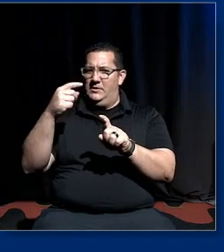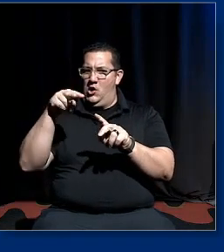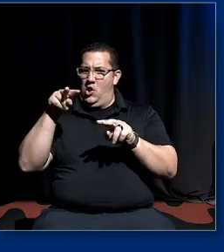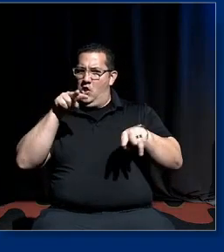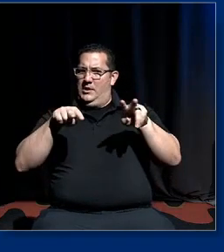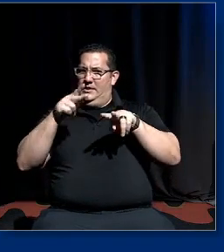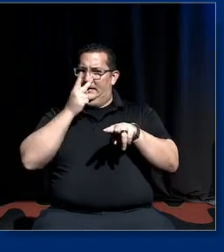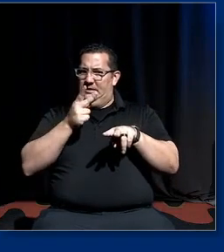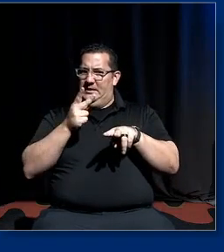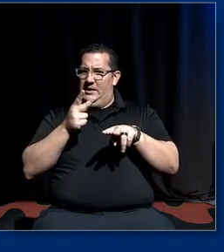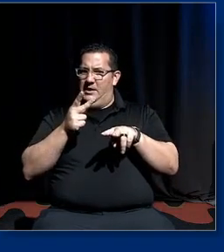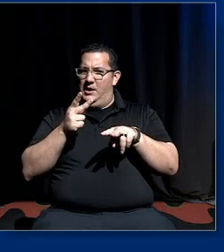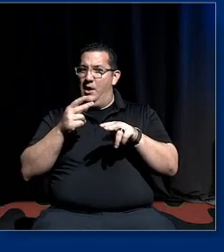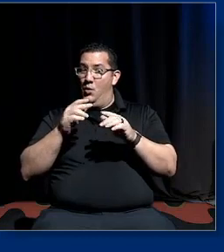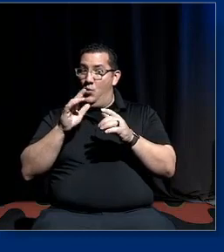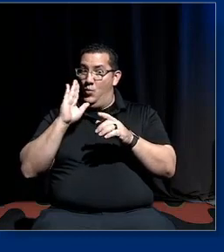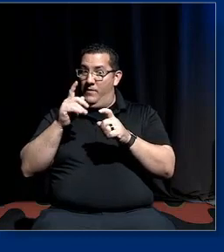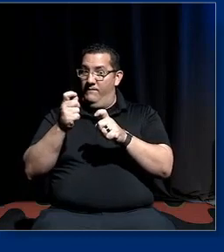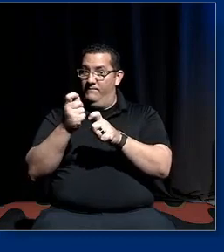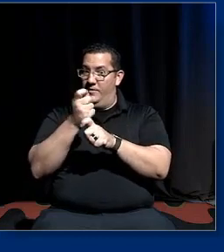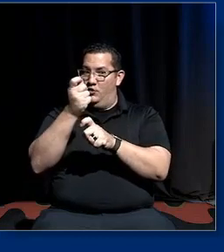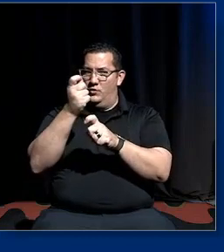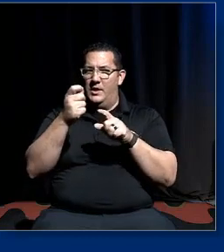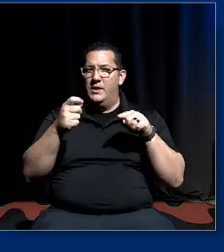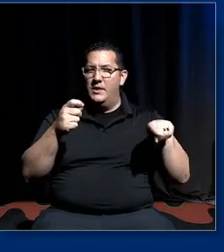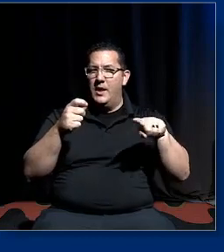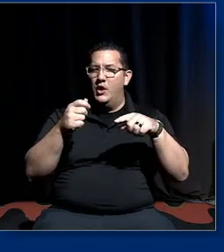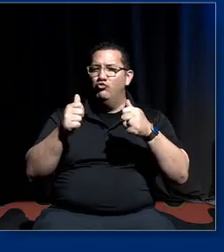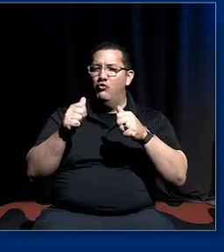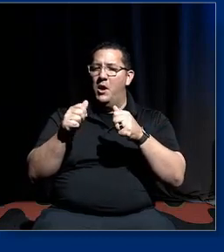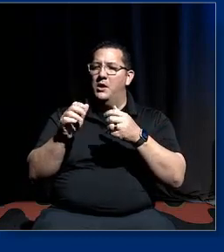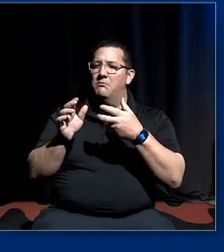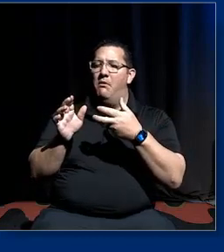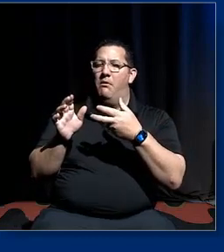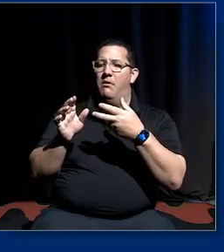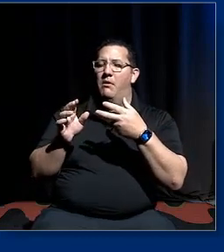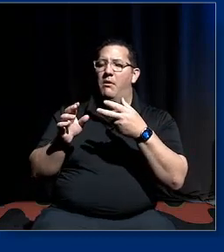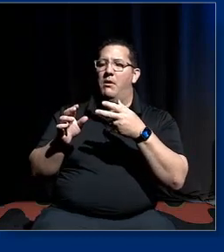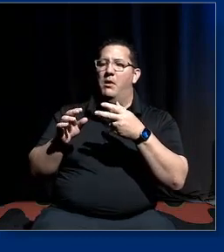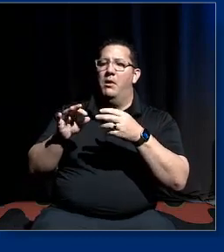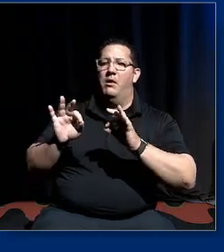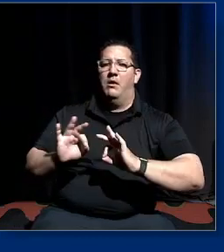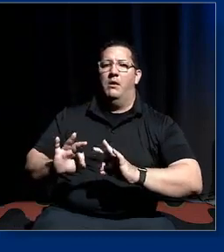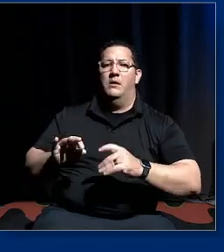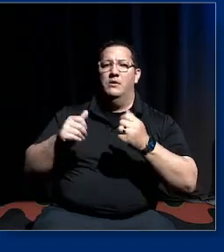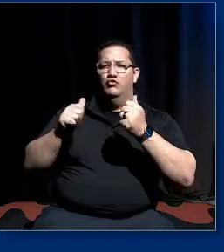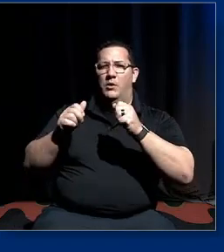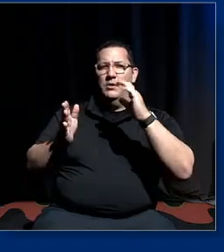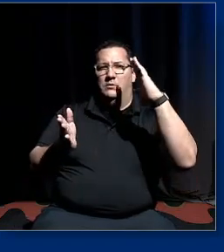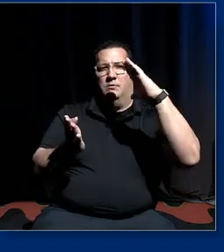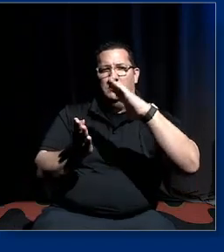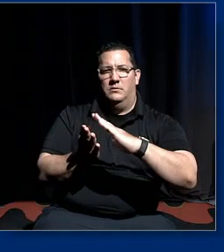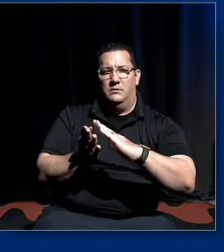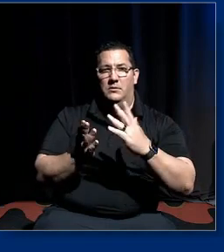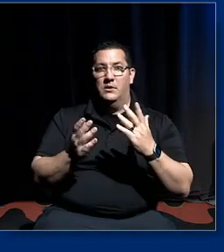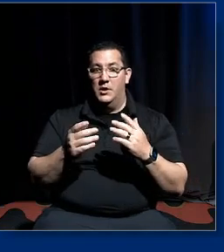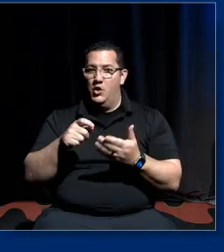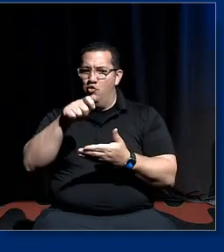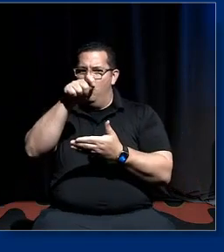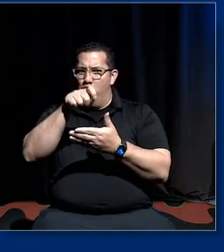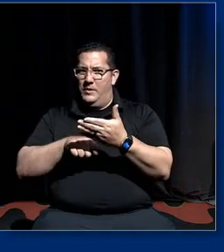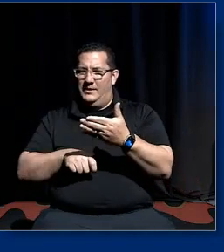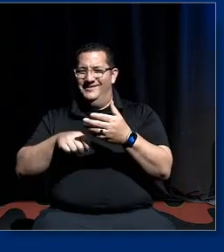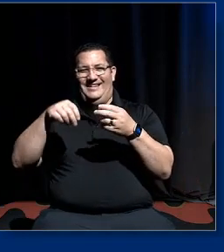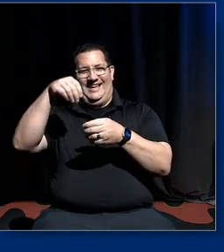being taken away how is it being subverted because it's written in through the the dna of the system